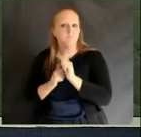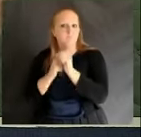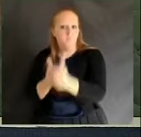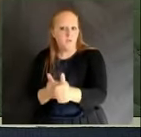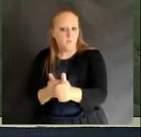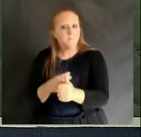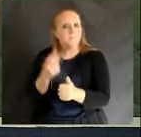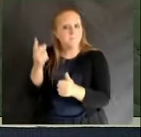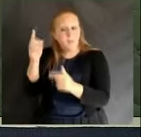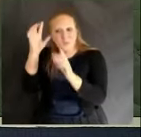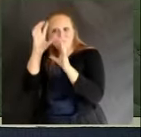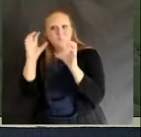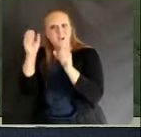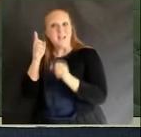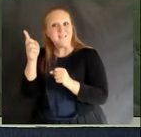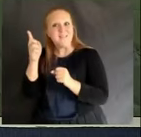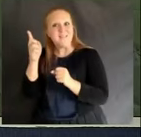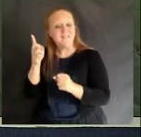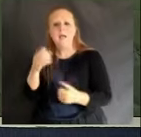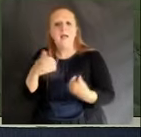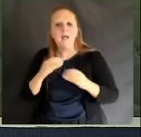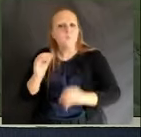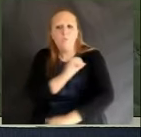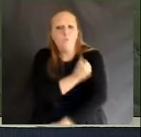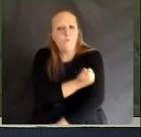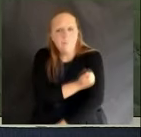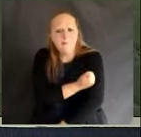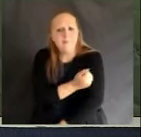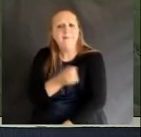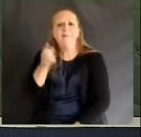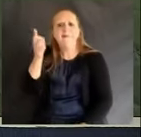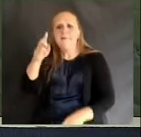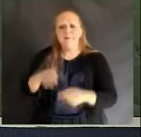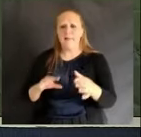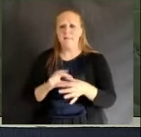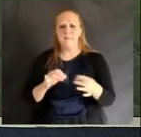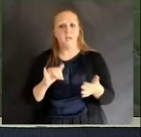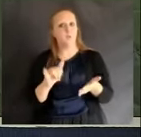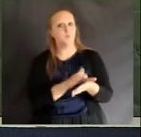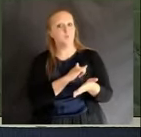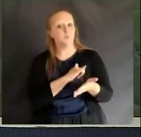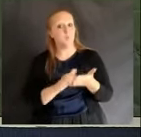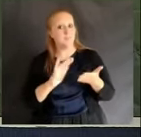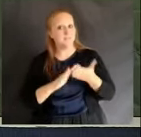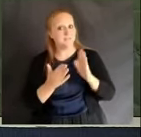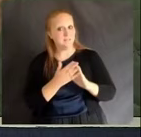The president doesn't have the authority to say New York City schools are open.